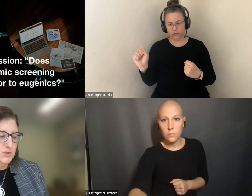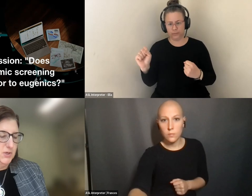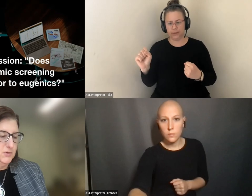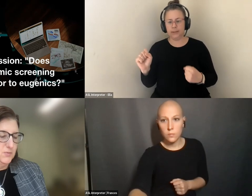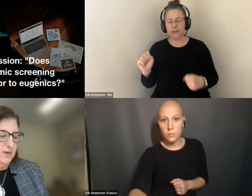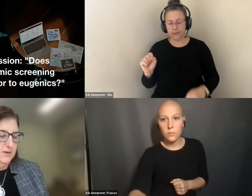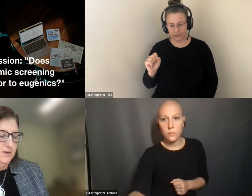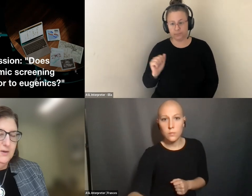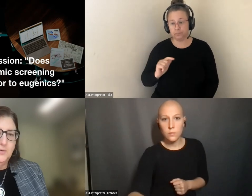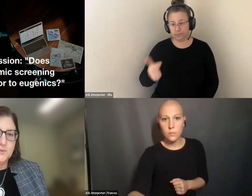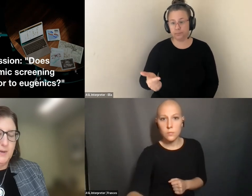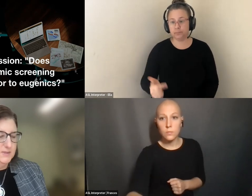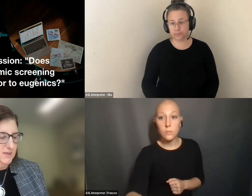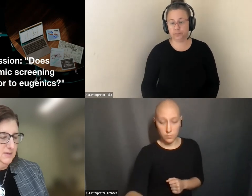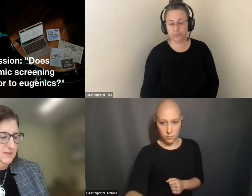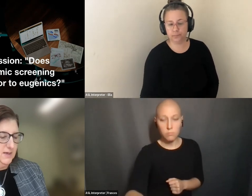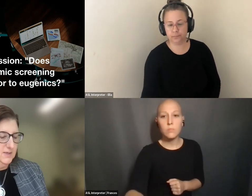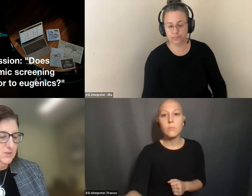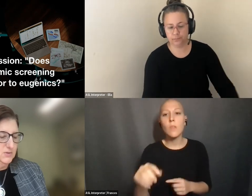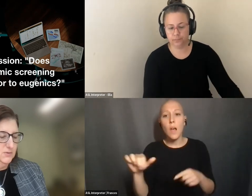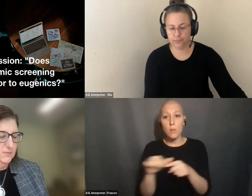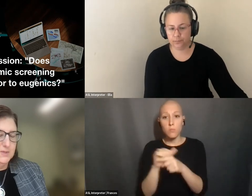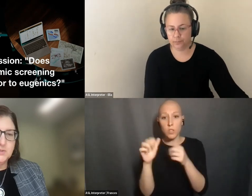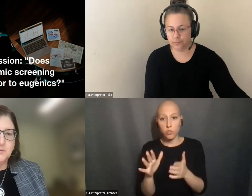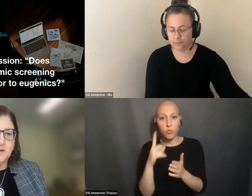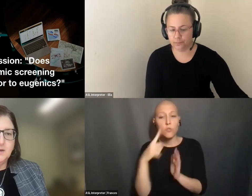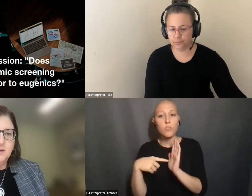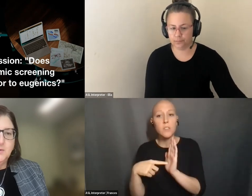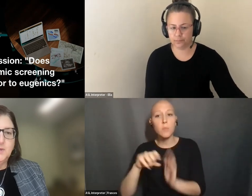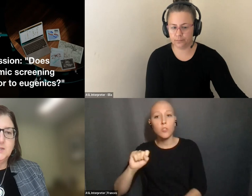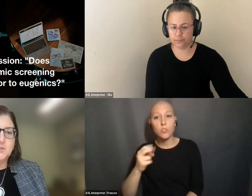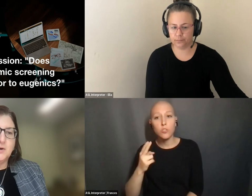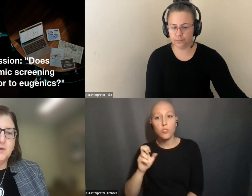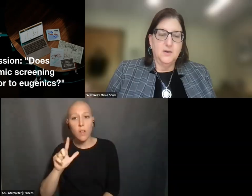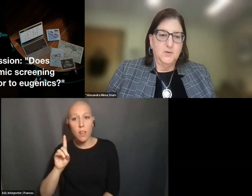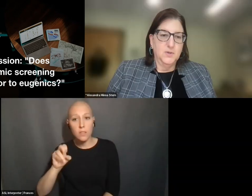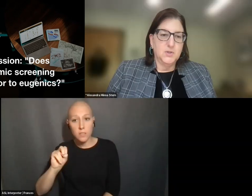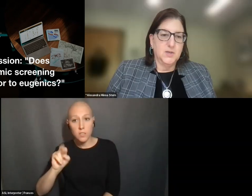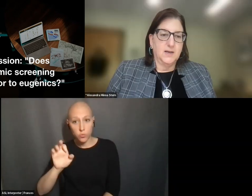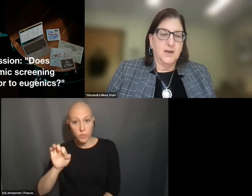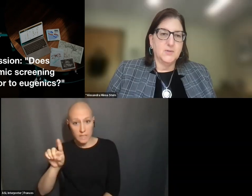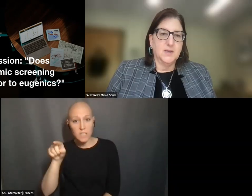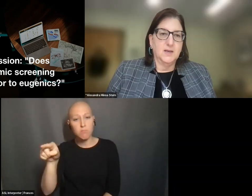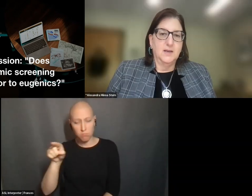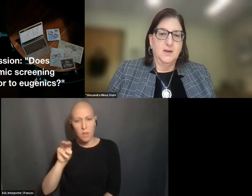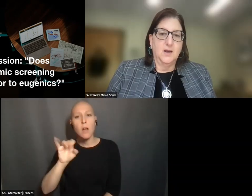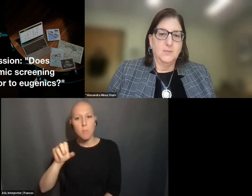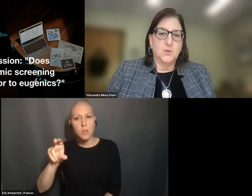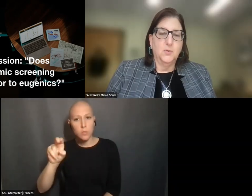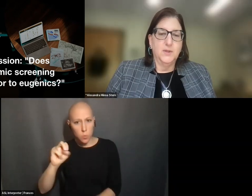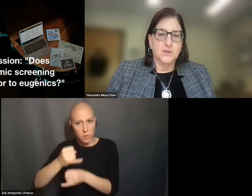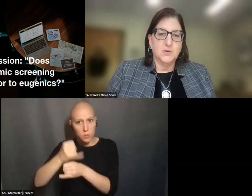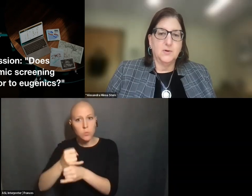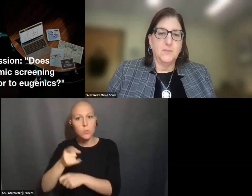SUCH AS SHELDON REED, WHO WAS BASED AT THE DIET INSTITUTE IN MINNESOTA. WHEN HE STARTED DOING GENETIC COUNSELING, AND HE